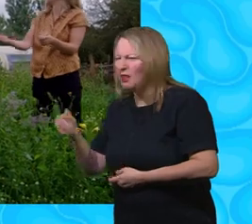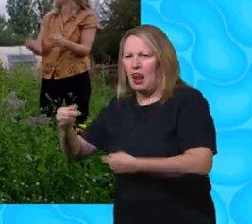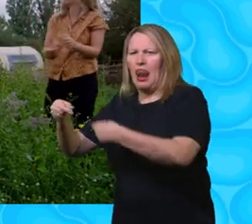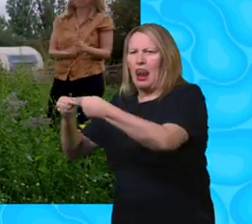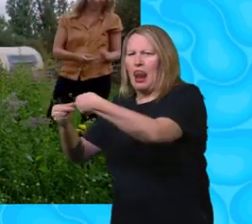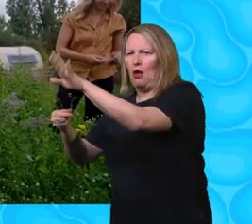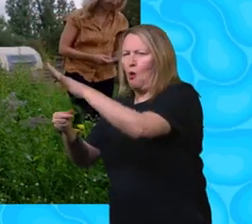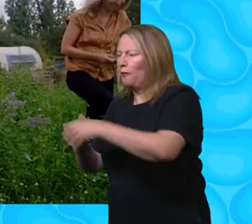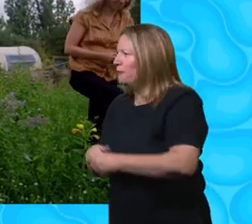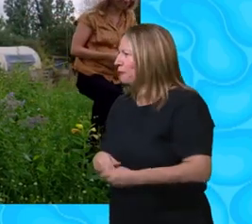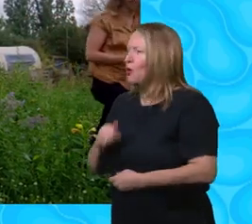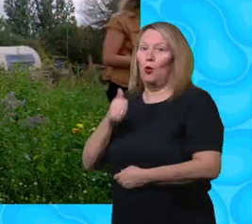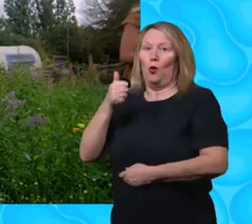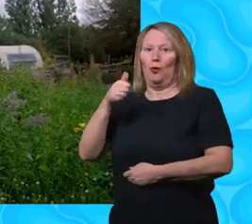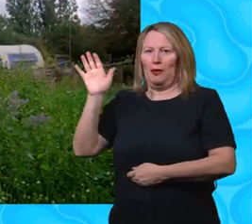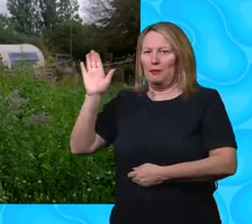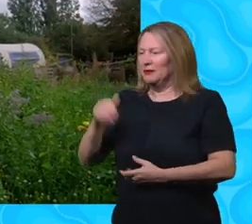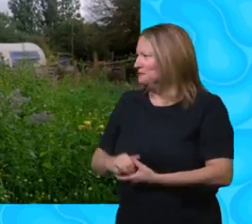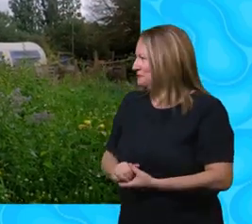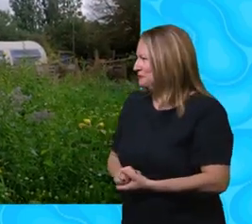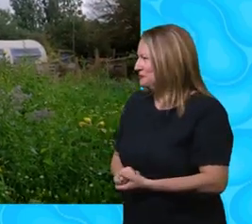Whoop. Bye bee.